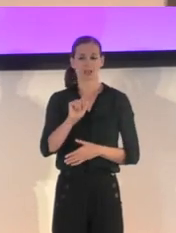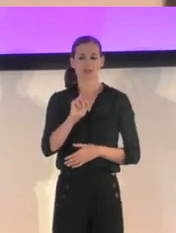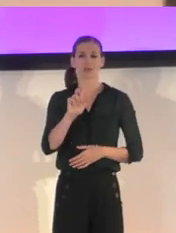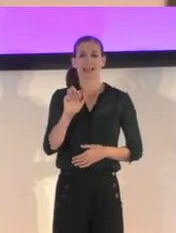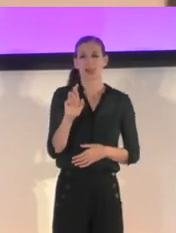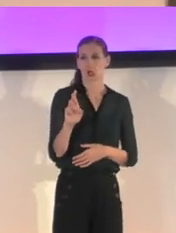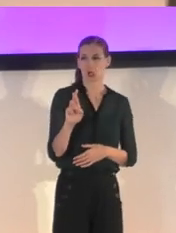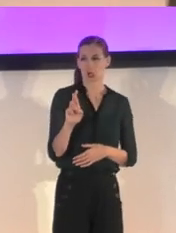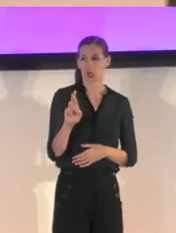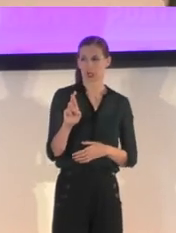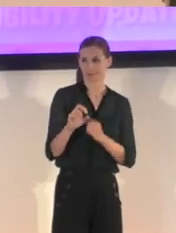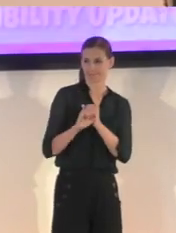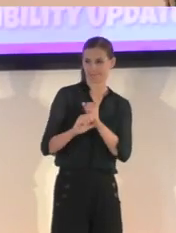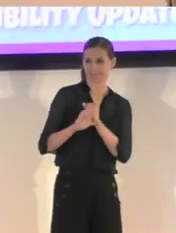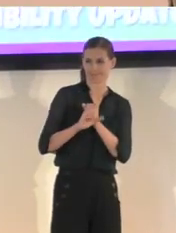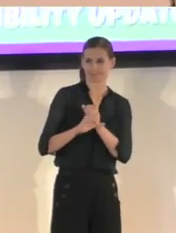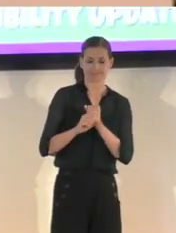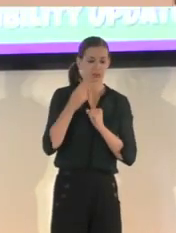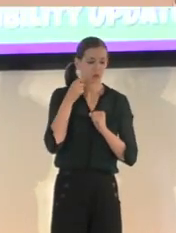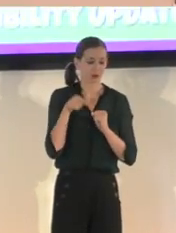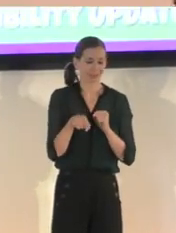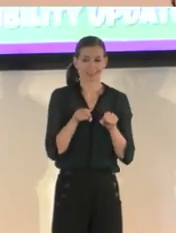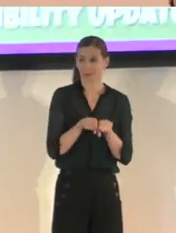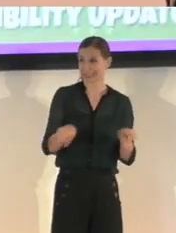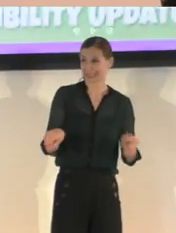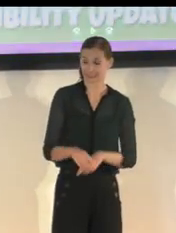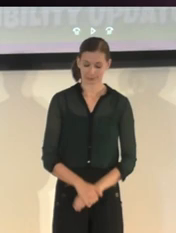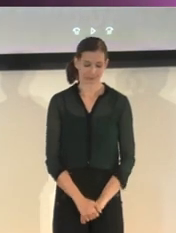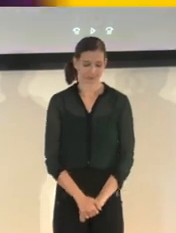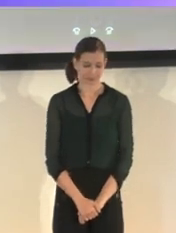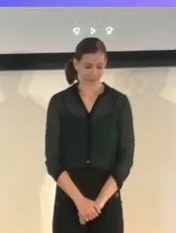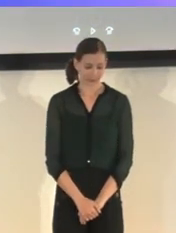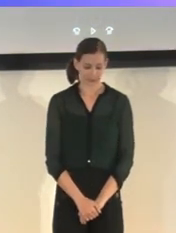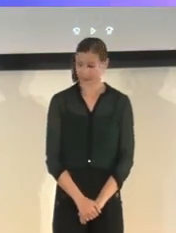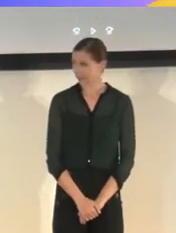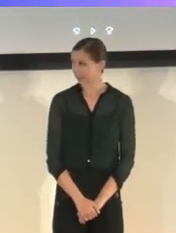this, uh, feature set. So.